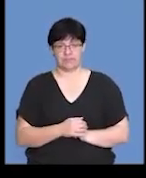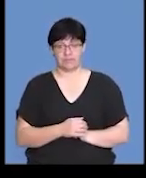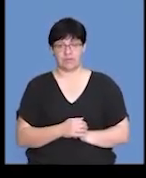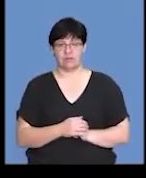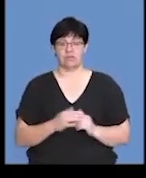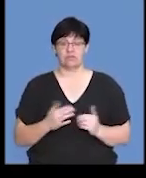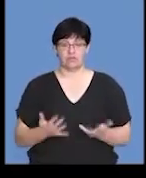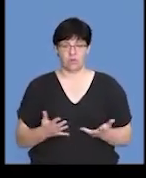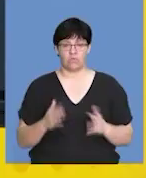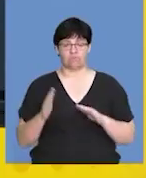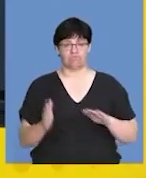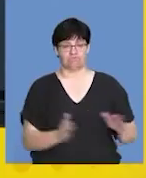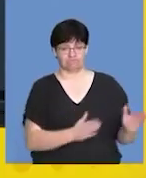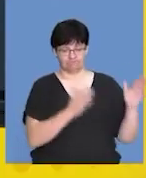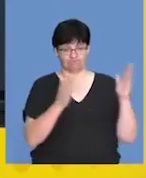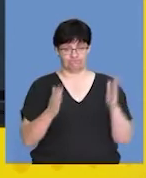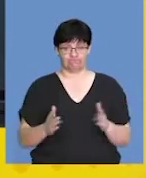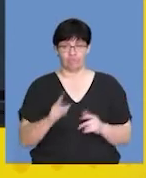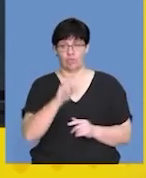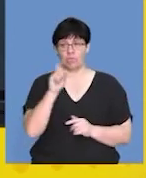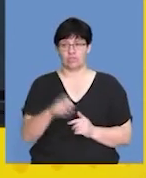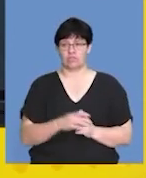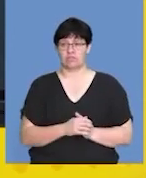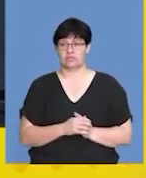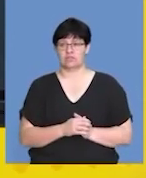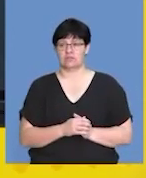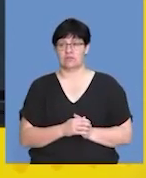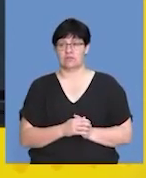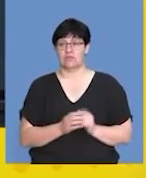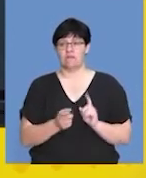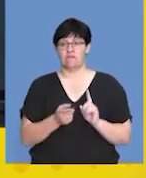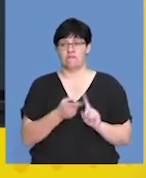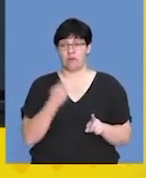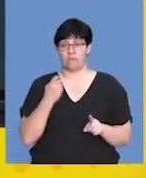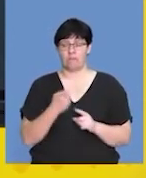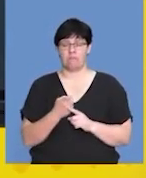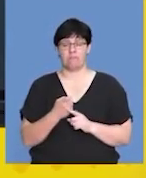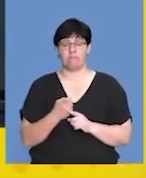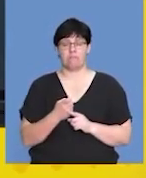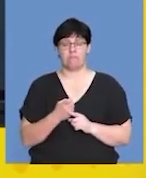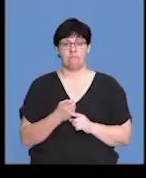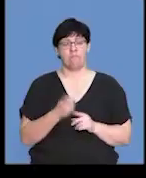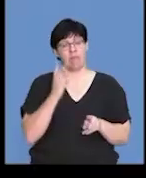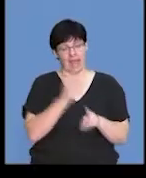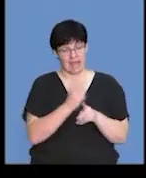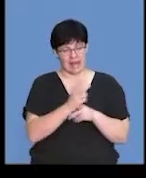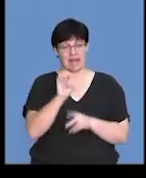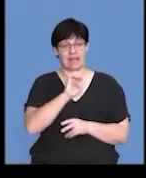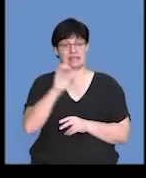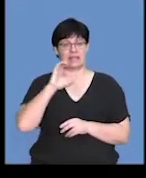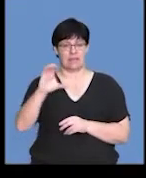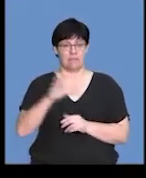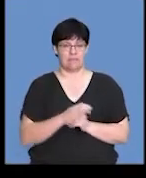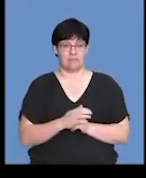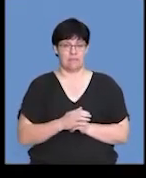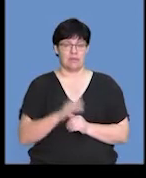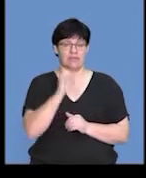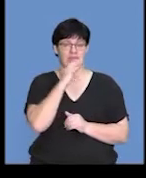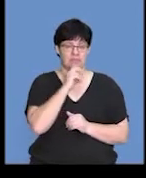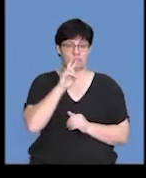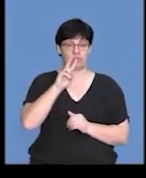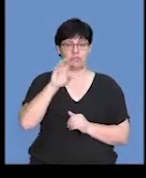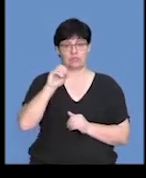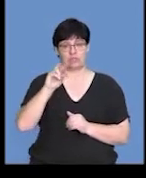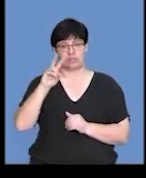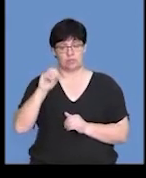So, guys, we're going to move on to the next question. And that comes from a question that was taken from, again, the Eastern Cape September prelim